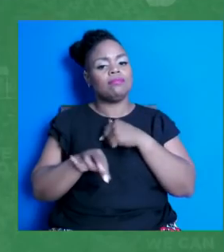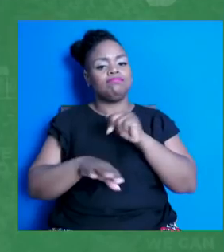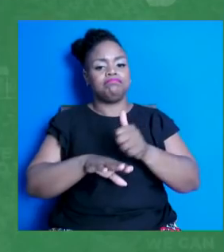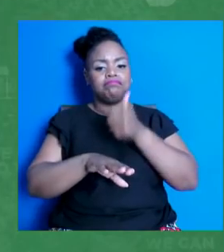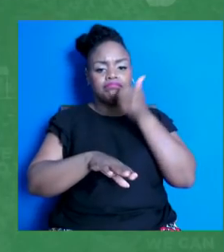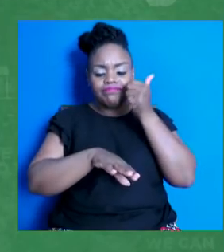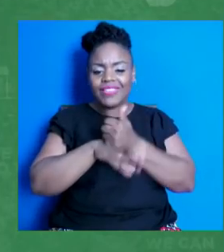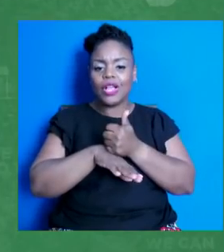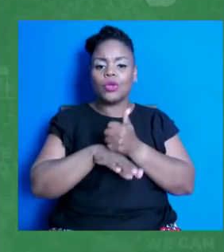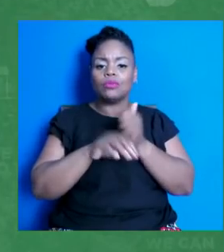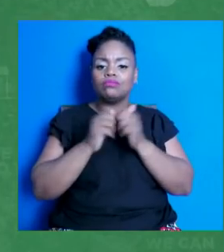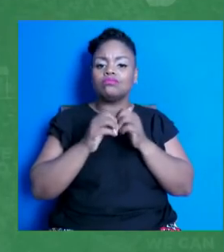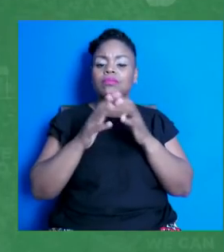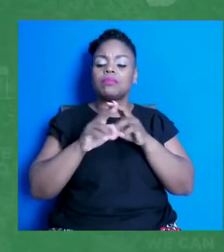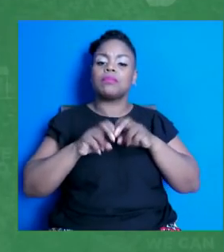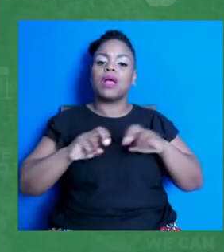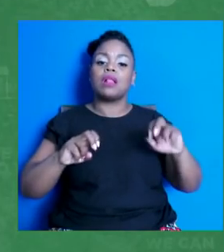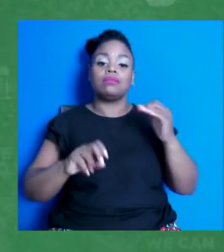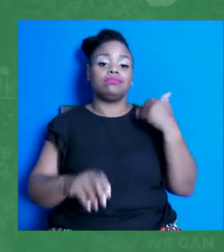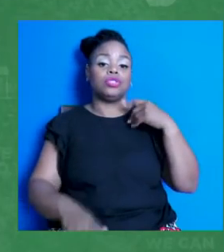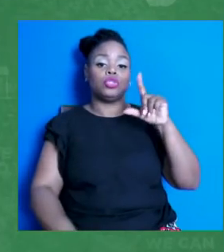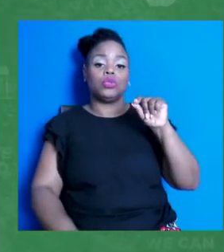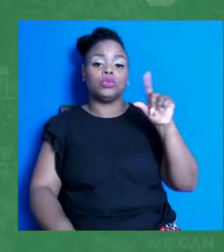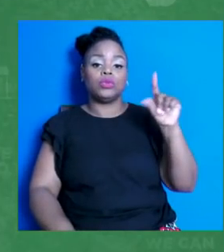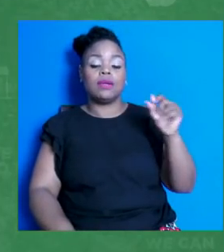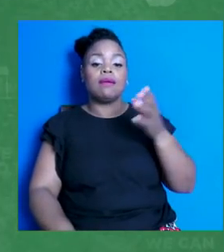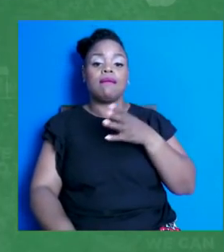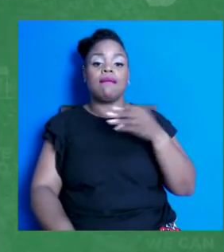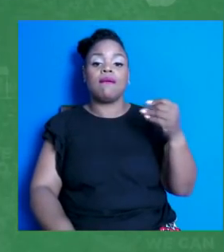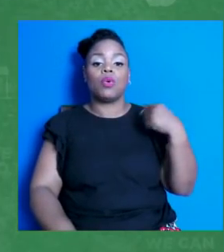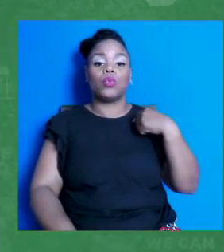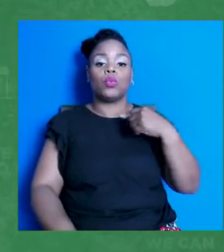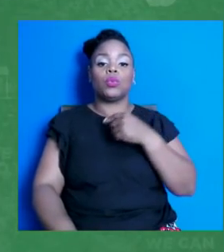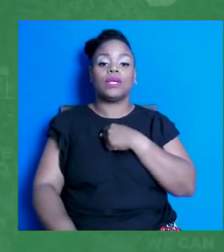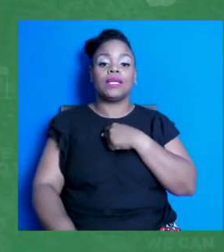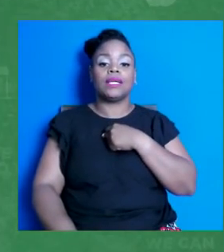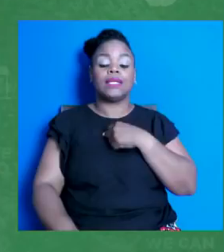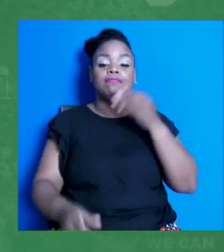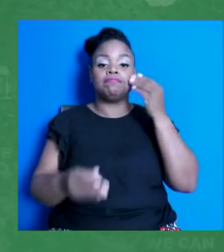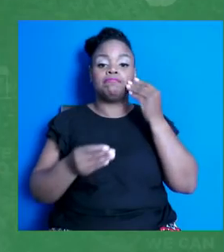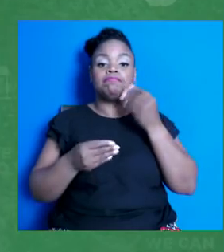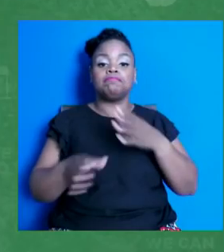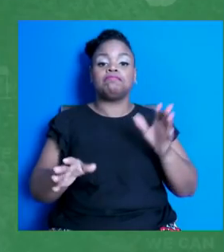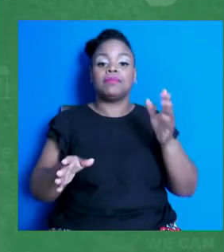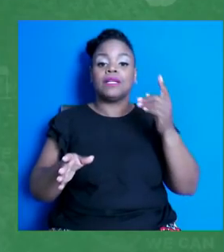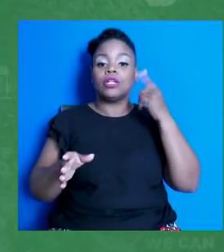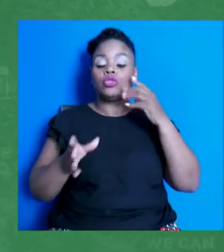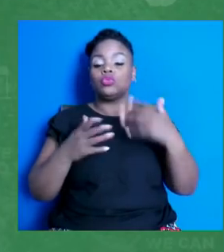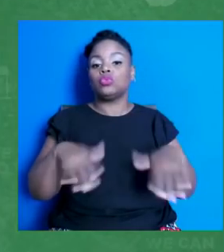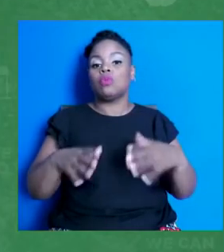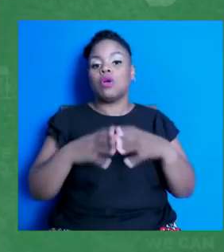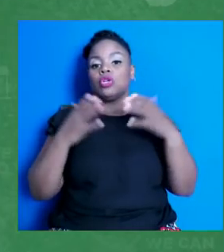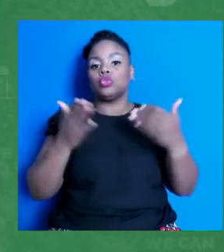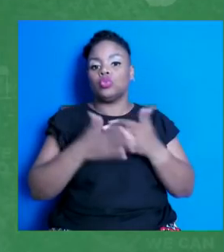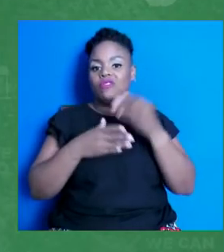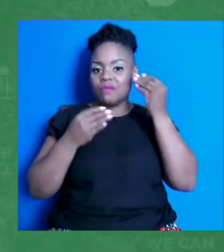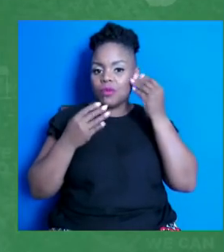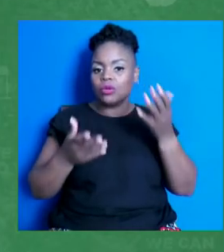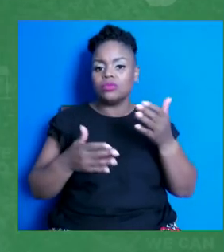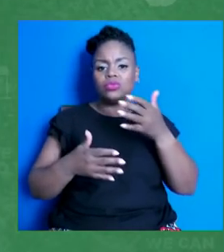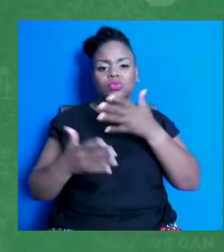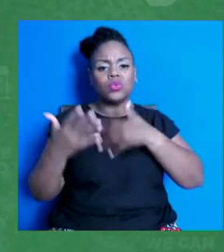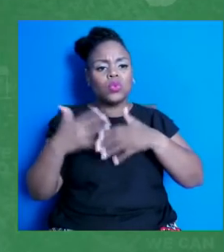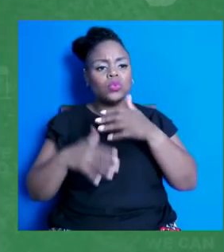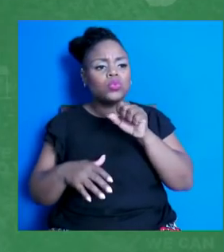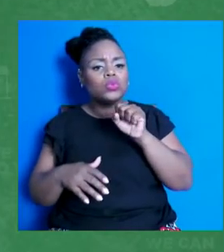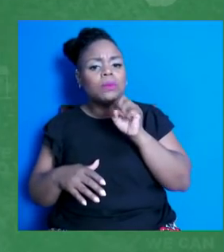because the youth were being exposed to so much new information about the virus through social media, or because many of us were at home, we